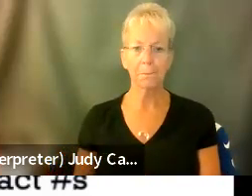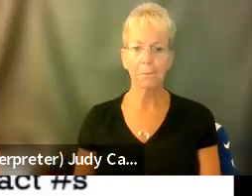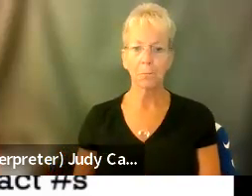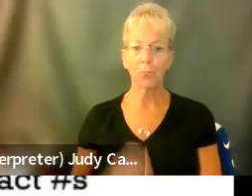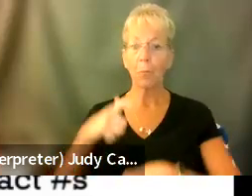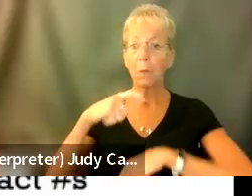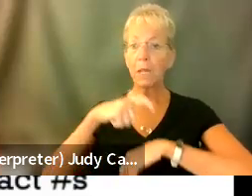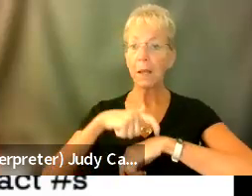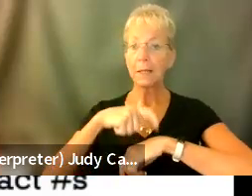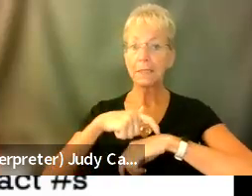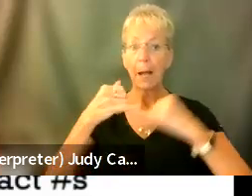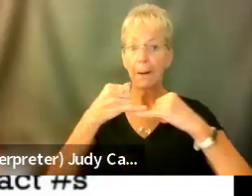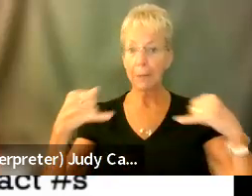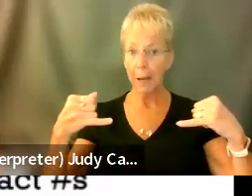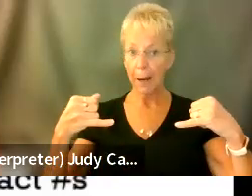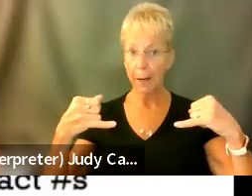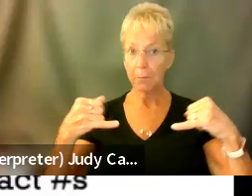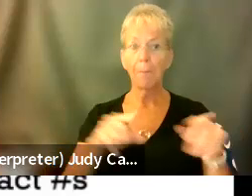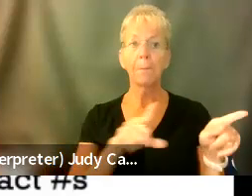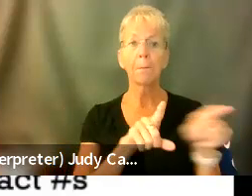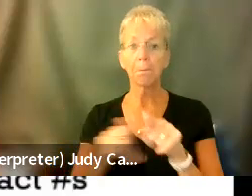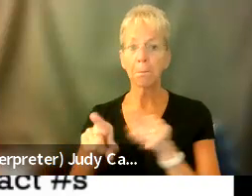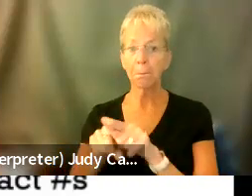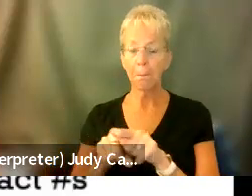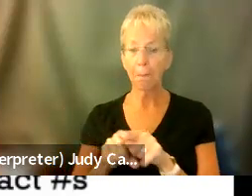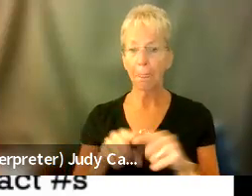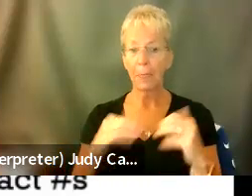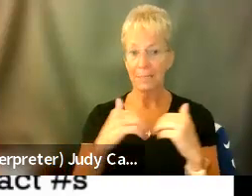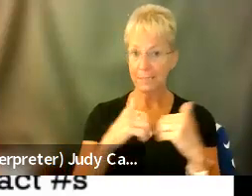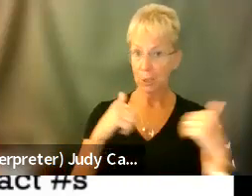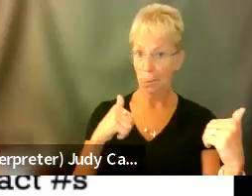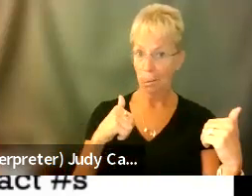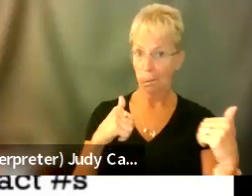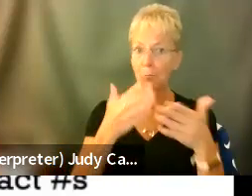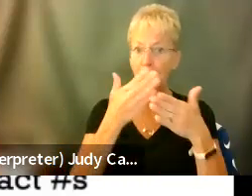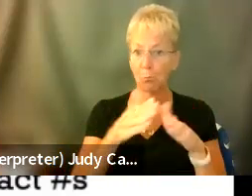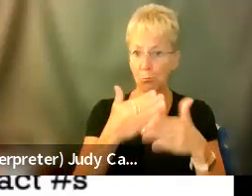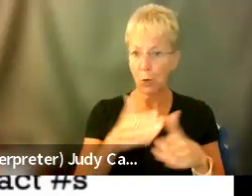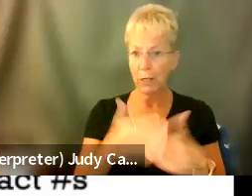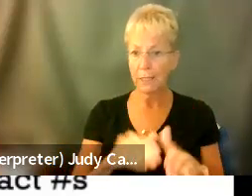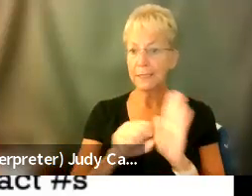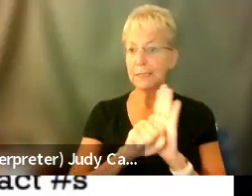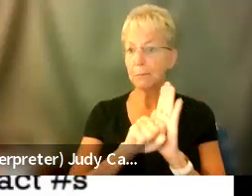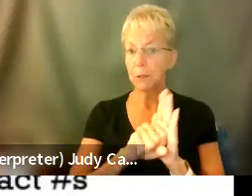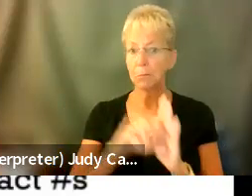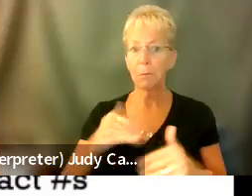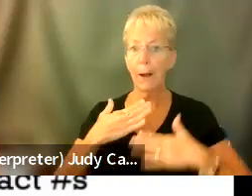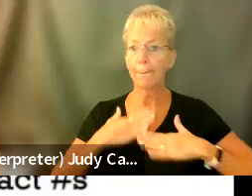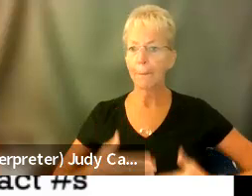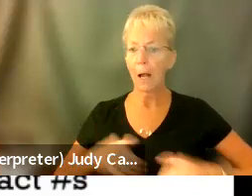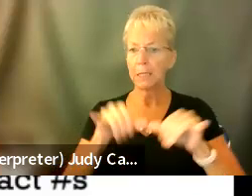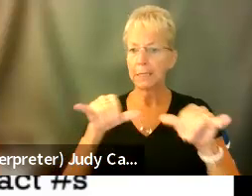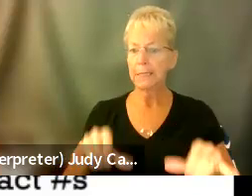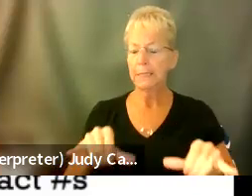timeline of your symptoms, and then also separately, break down your symptoms by body system,